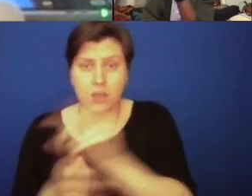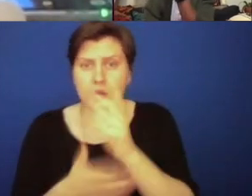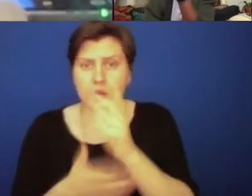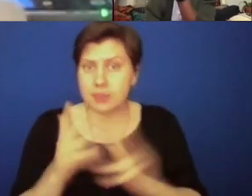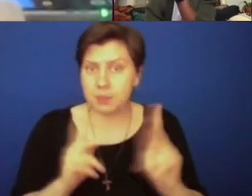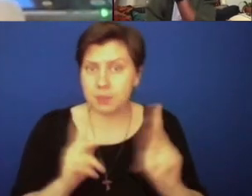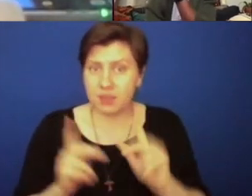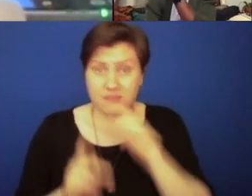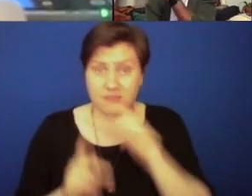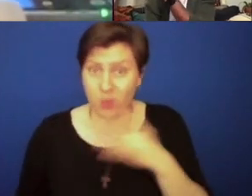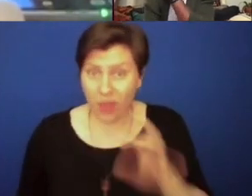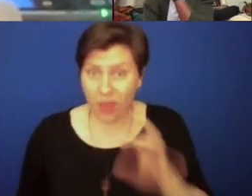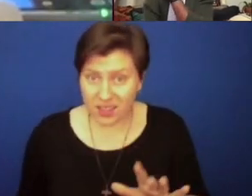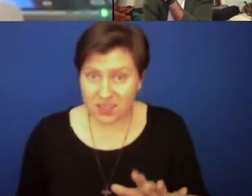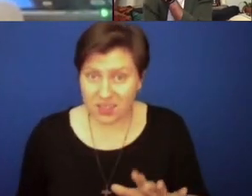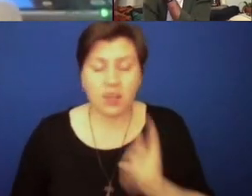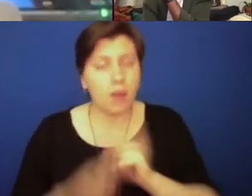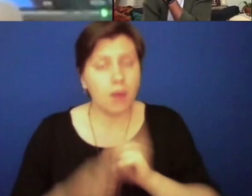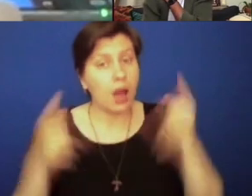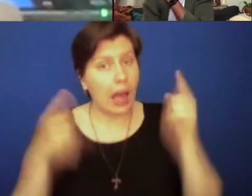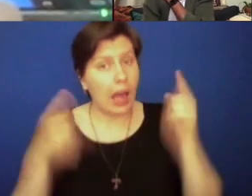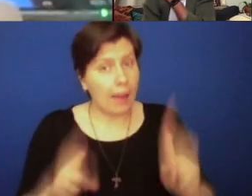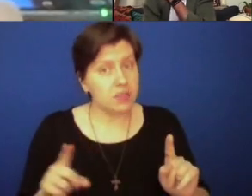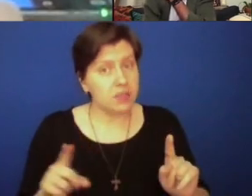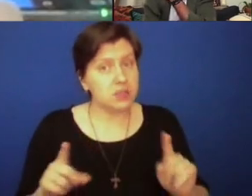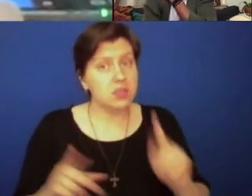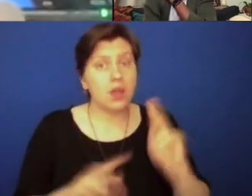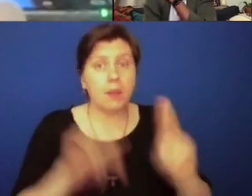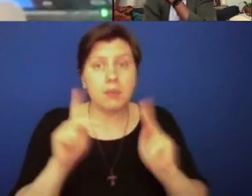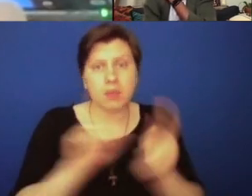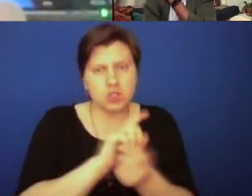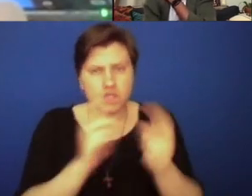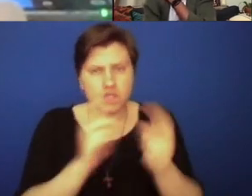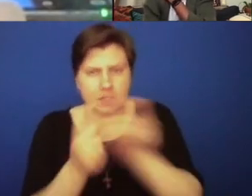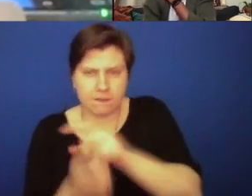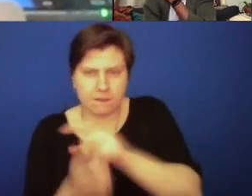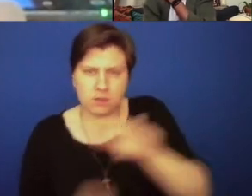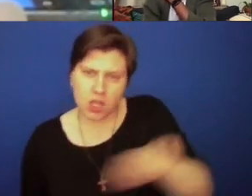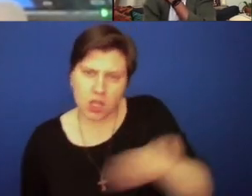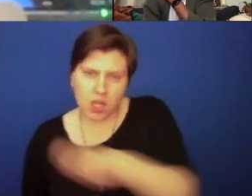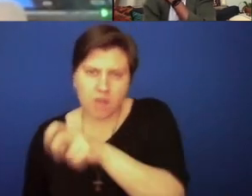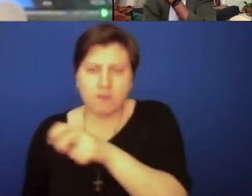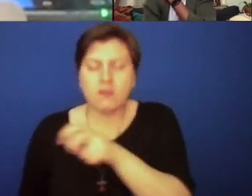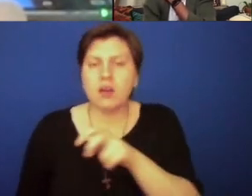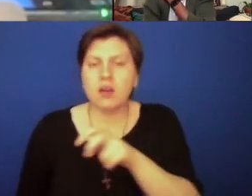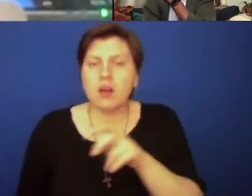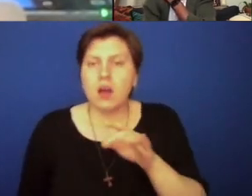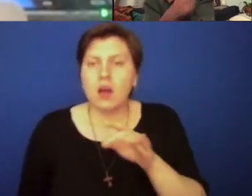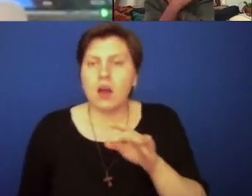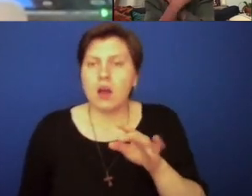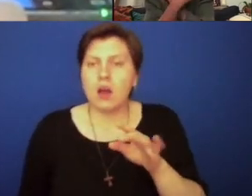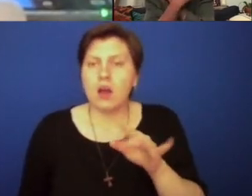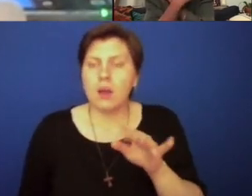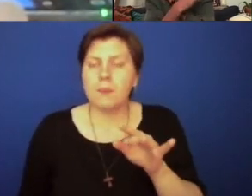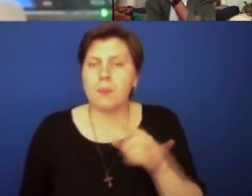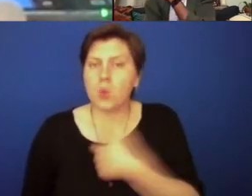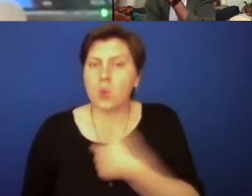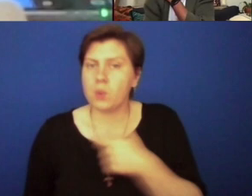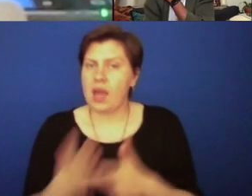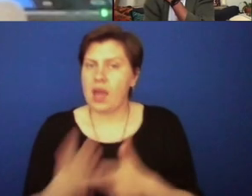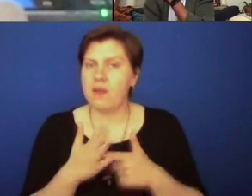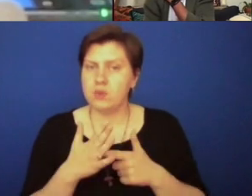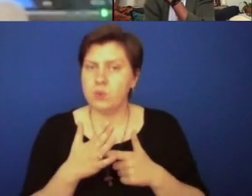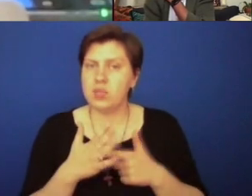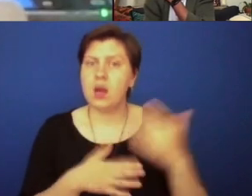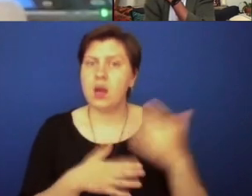uncomfortable with that. I think that, you know, too, you know, that we have to be